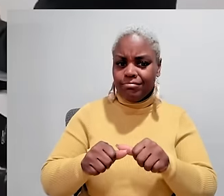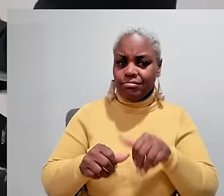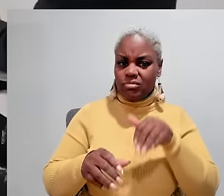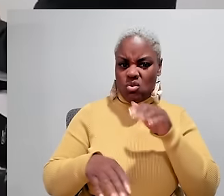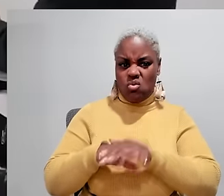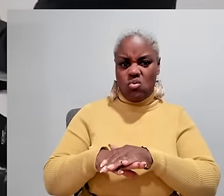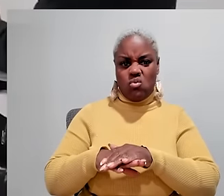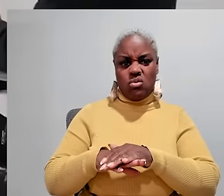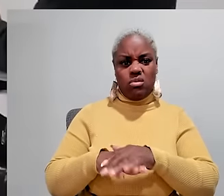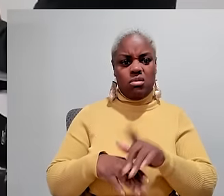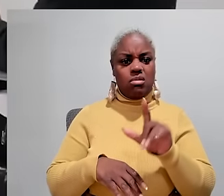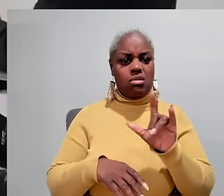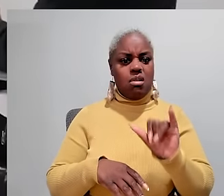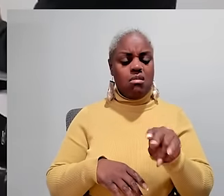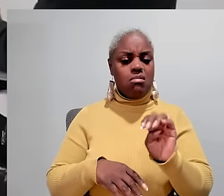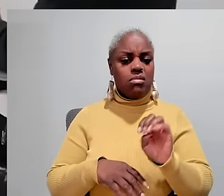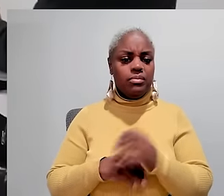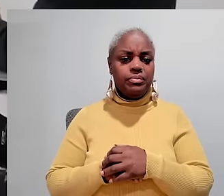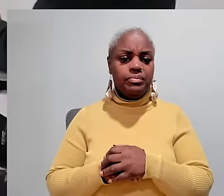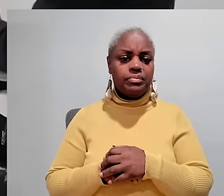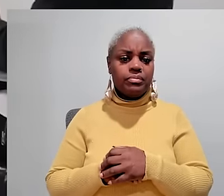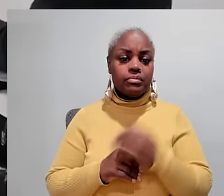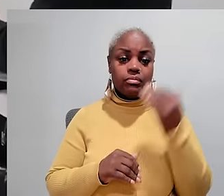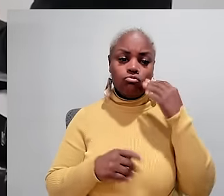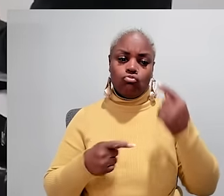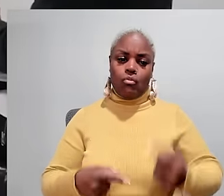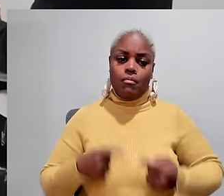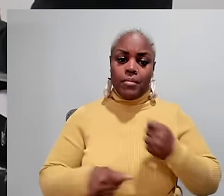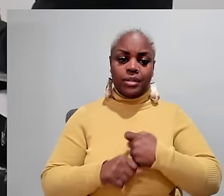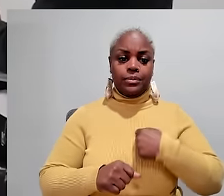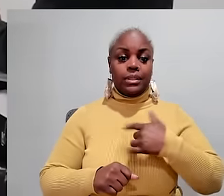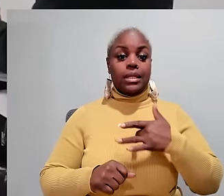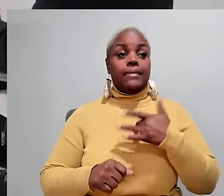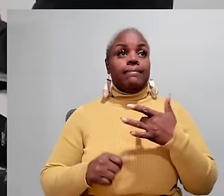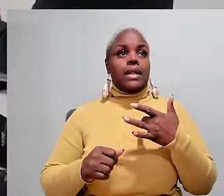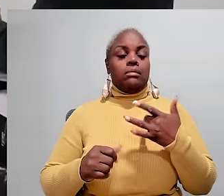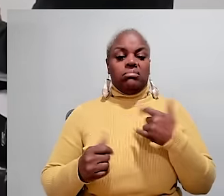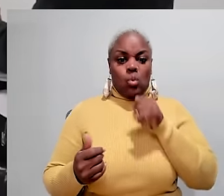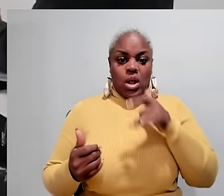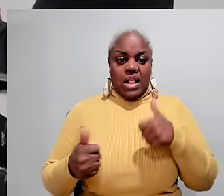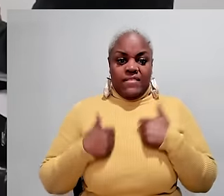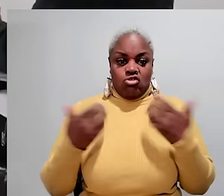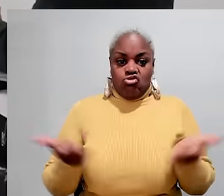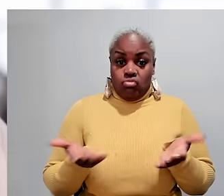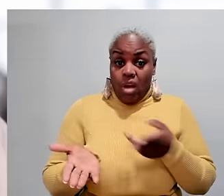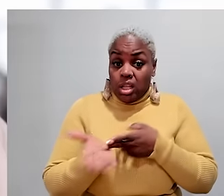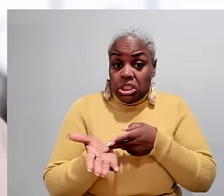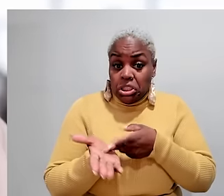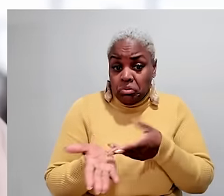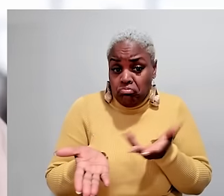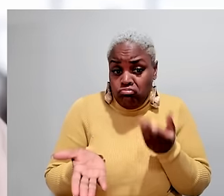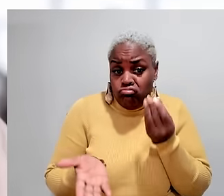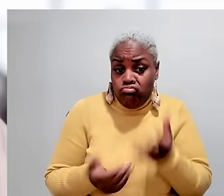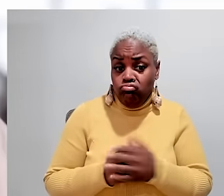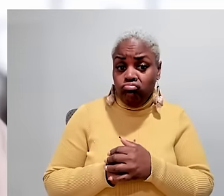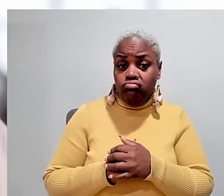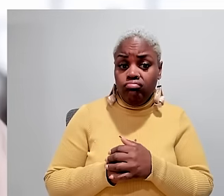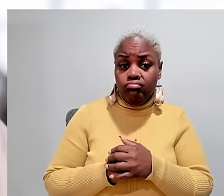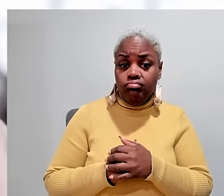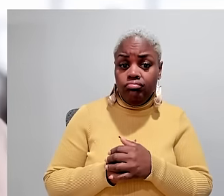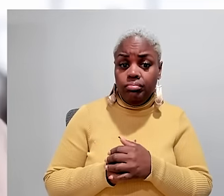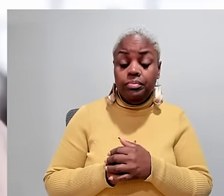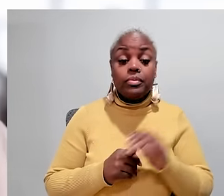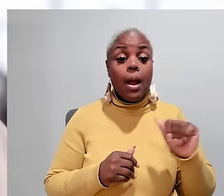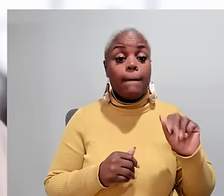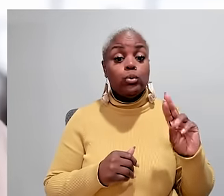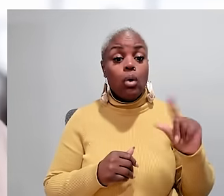you can trust to come into your home and put your life potentially on the line to have them around you daily it has been a struggle